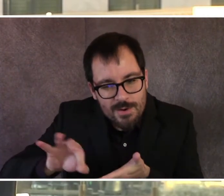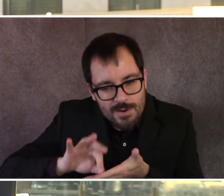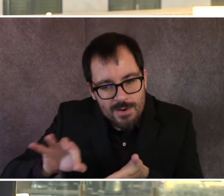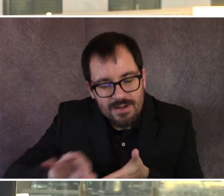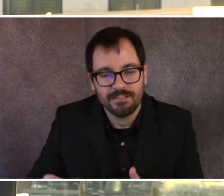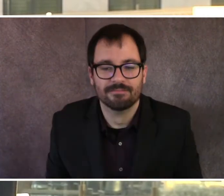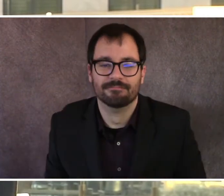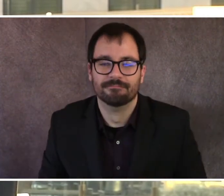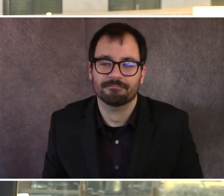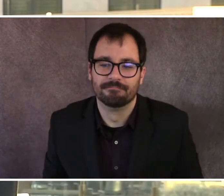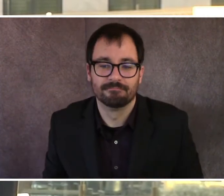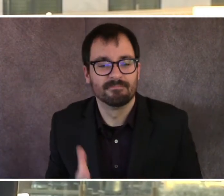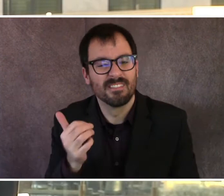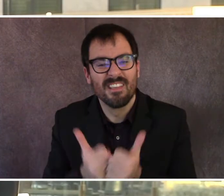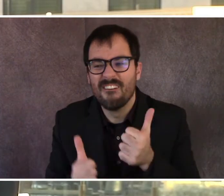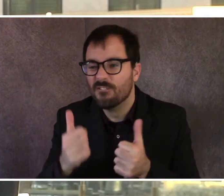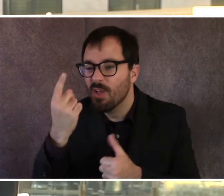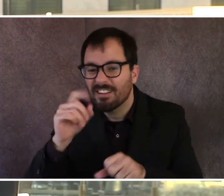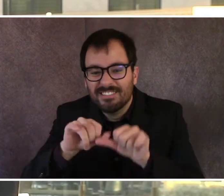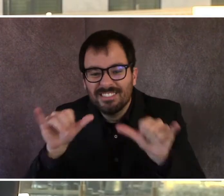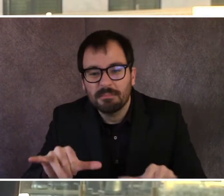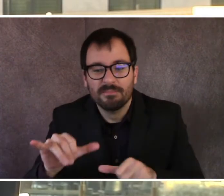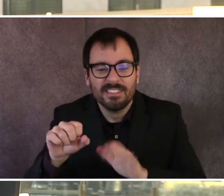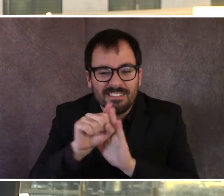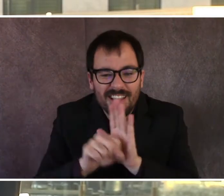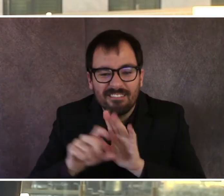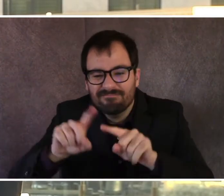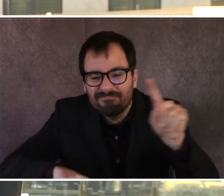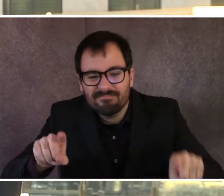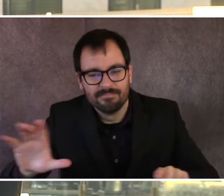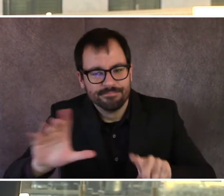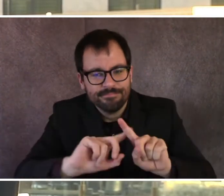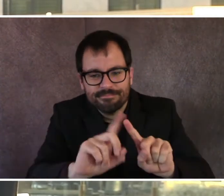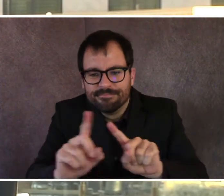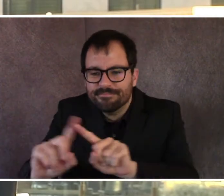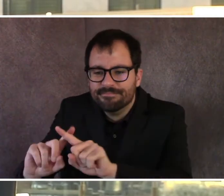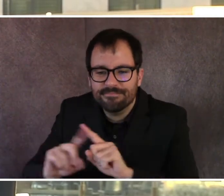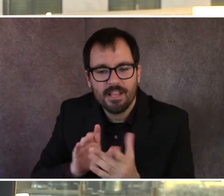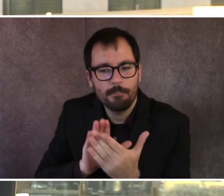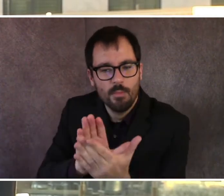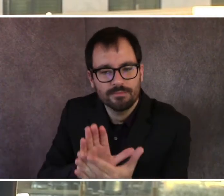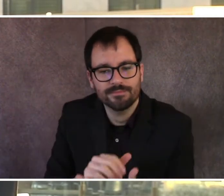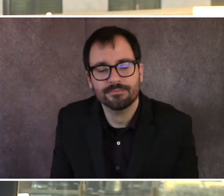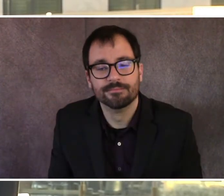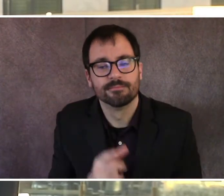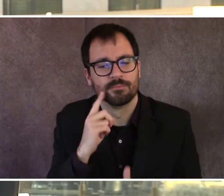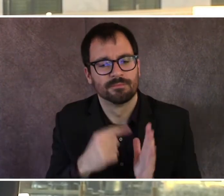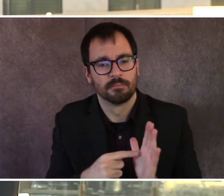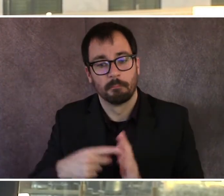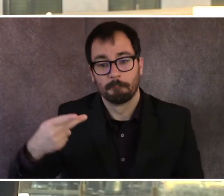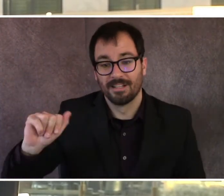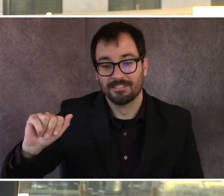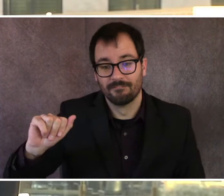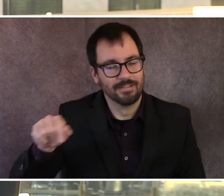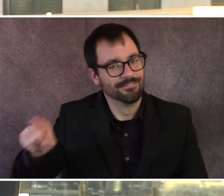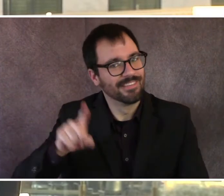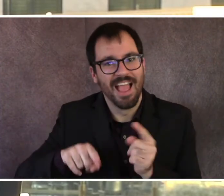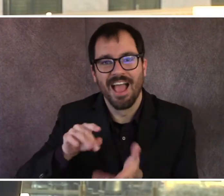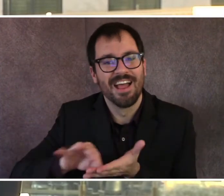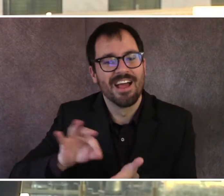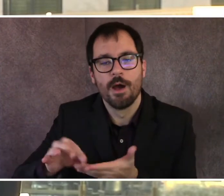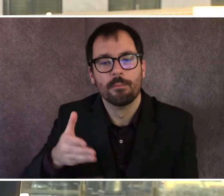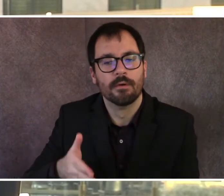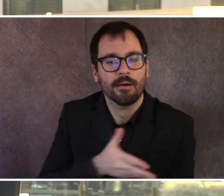and everyone's system is different. You know, I think it was Pennsylvania. You couldn't count the early votes till after the, after the election, after the polls closed here in